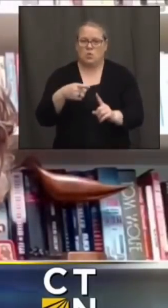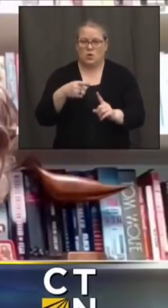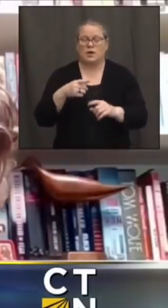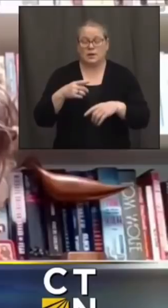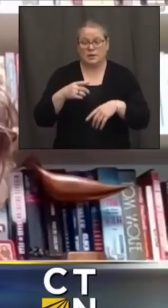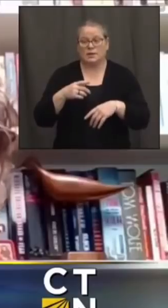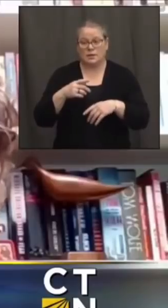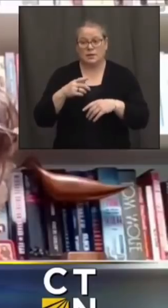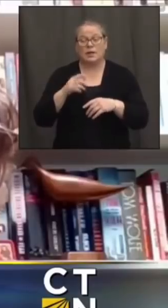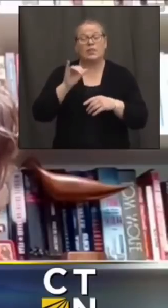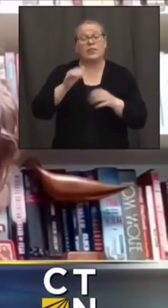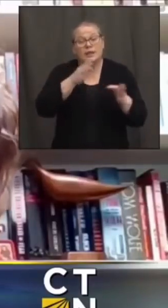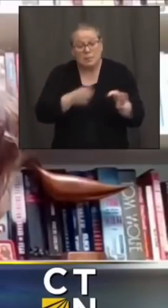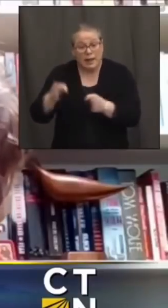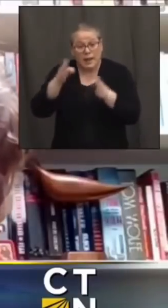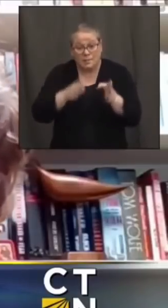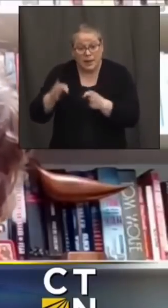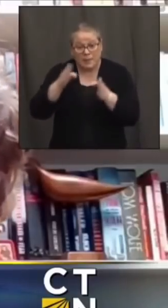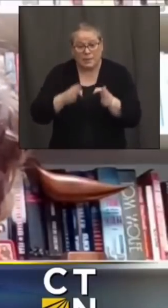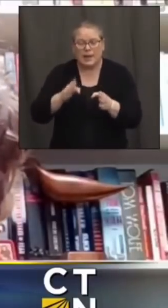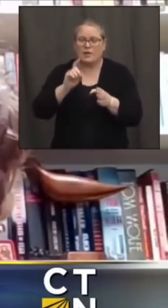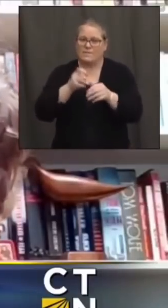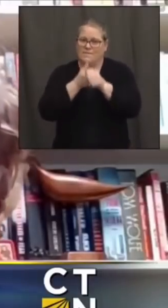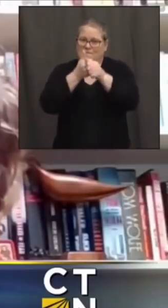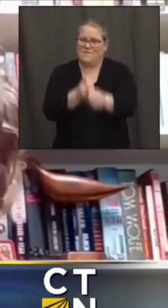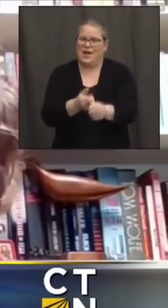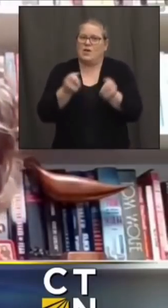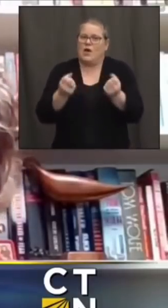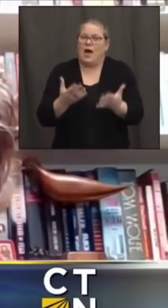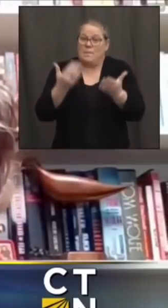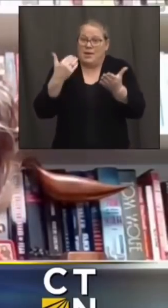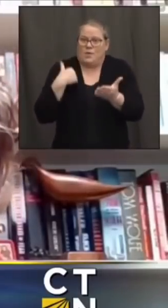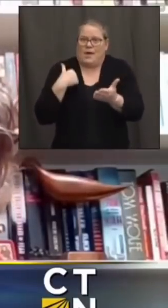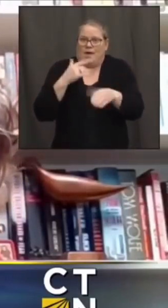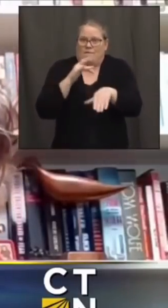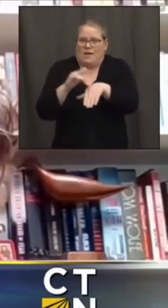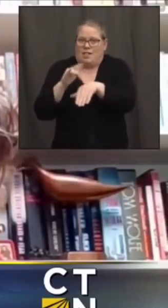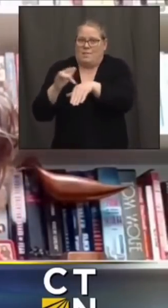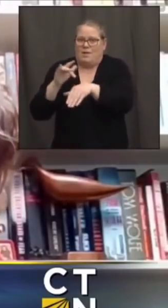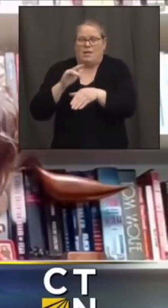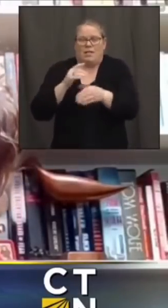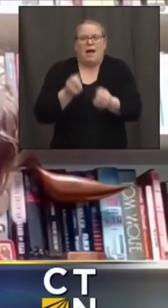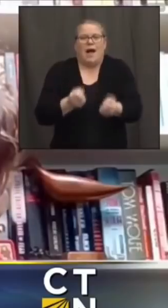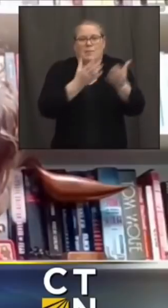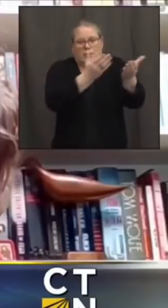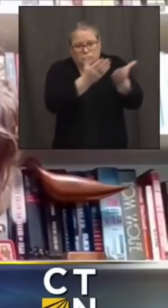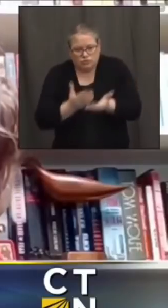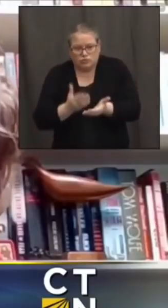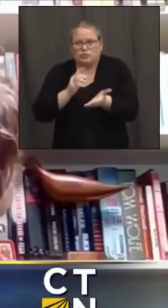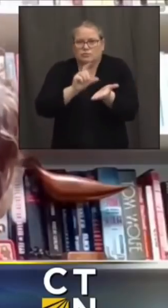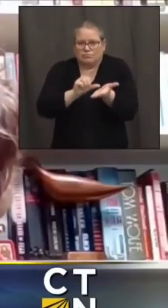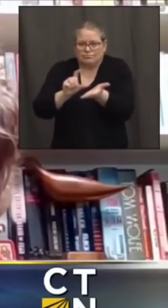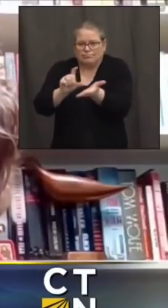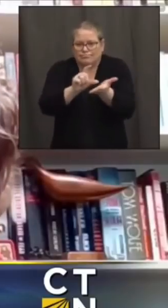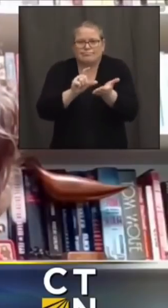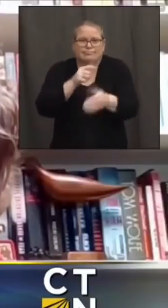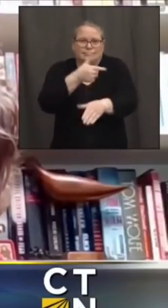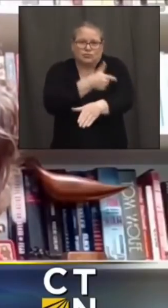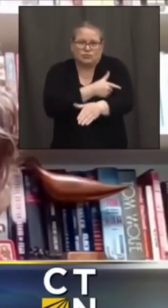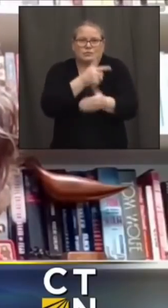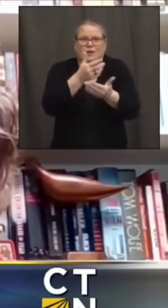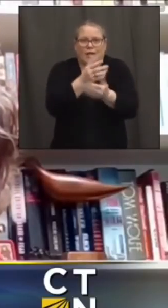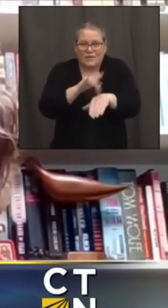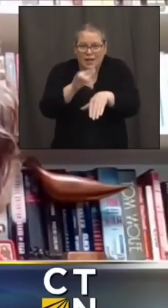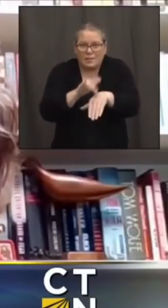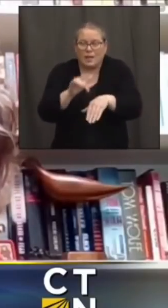is limited by the number of doses that we have available as the governor said we're hoping for more vaccine as new vaccinations